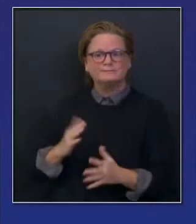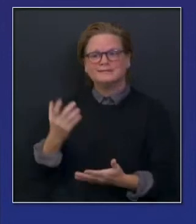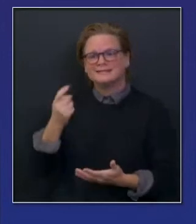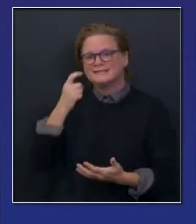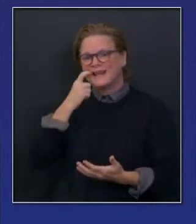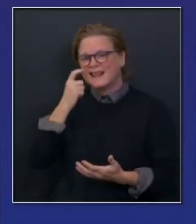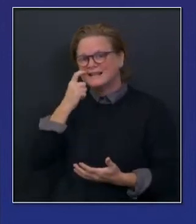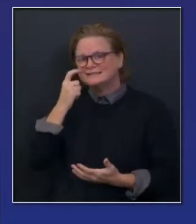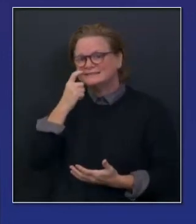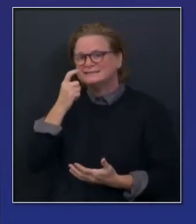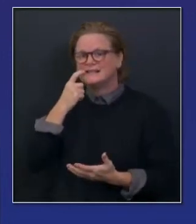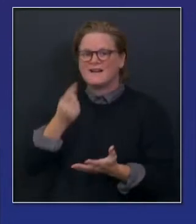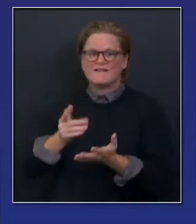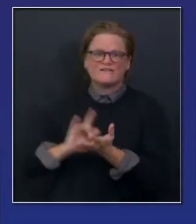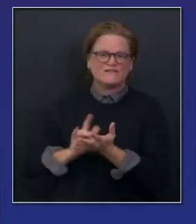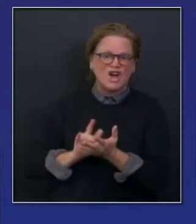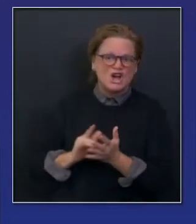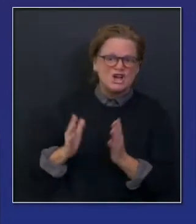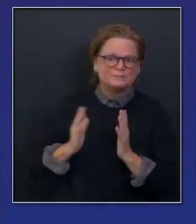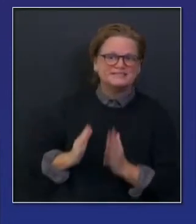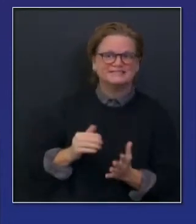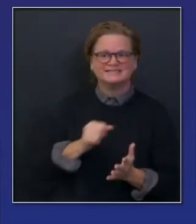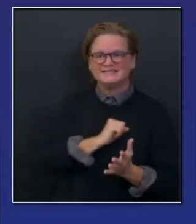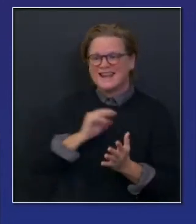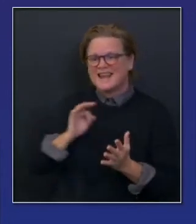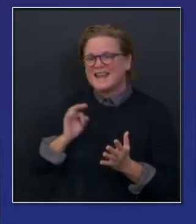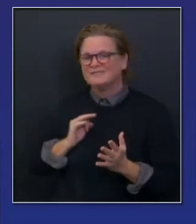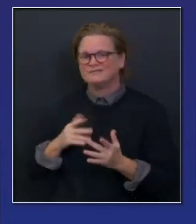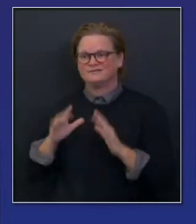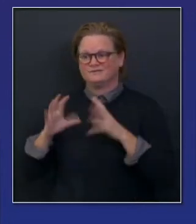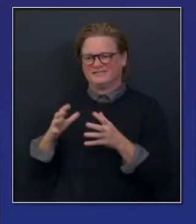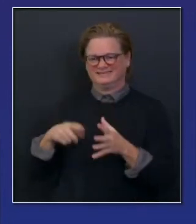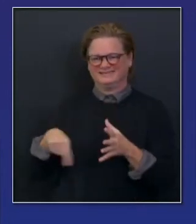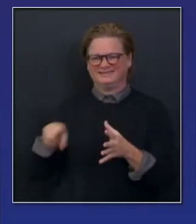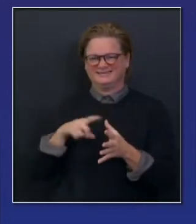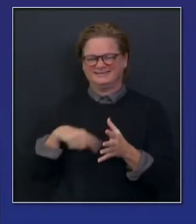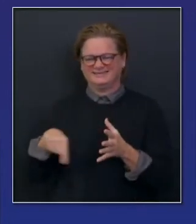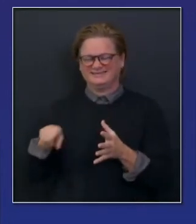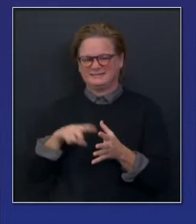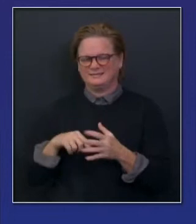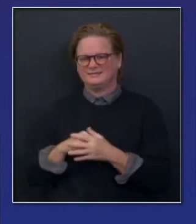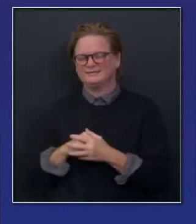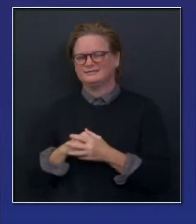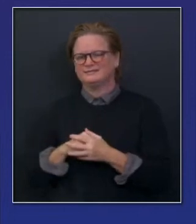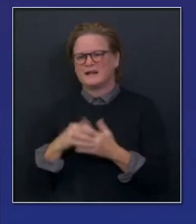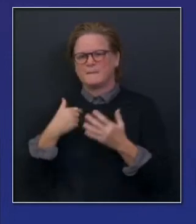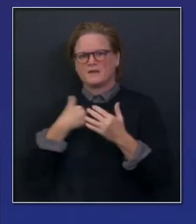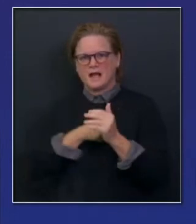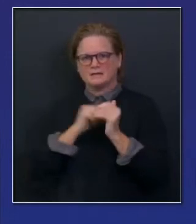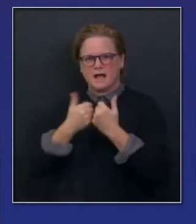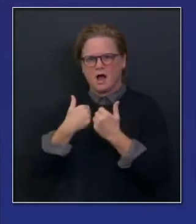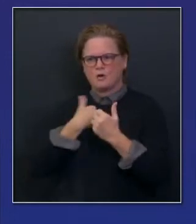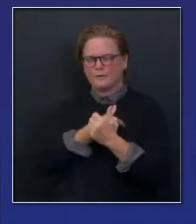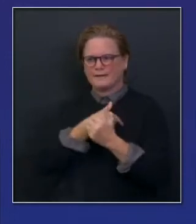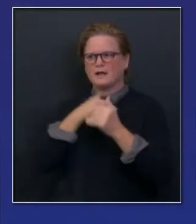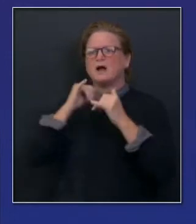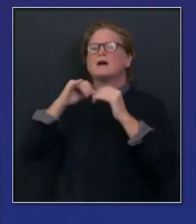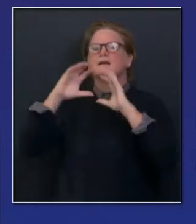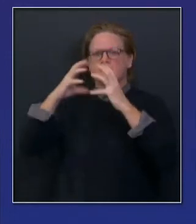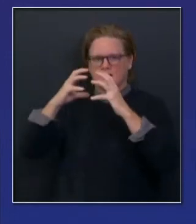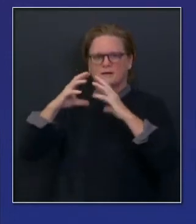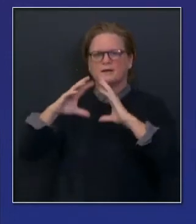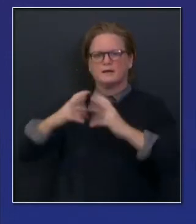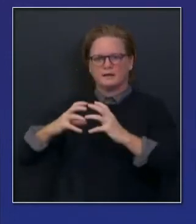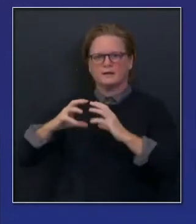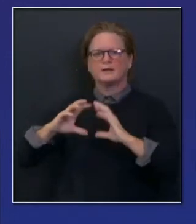by the way, foundational, particularly as we move into our assisted living facilities, our residential care facilities, our skilled